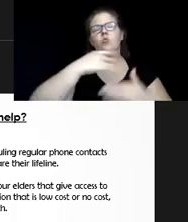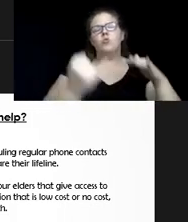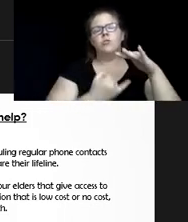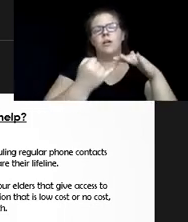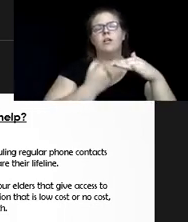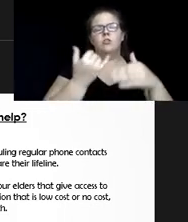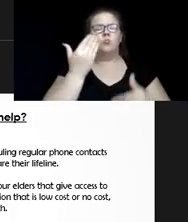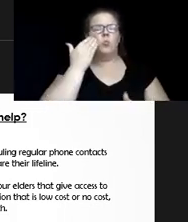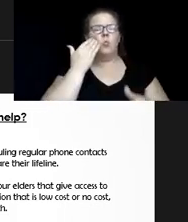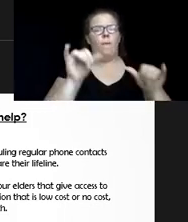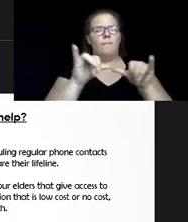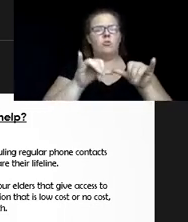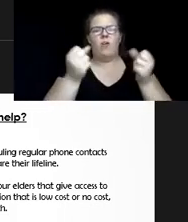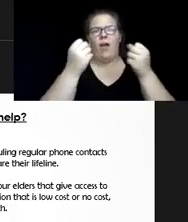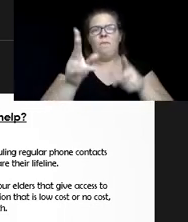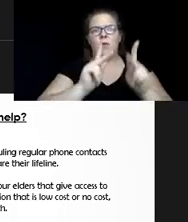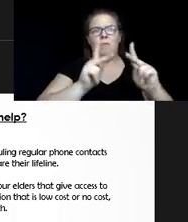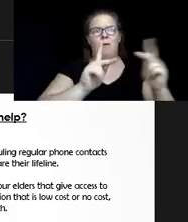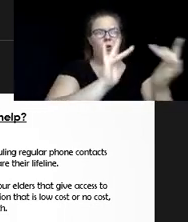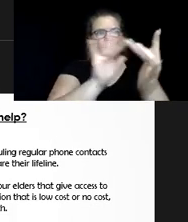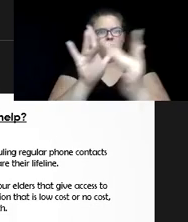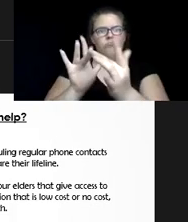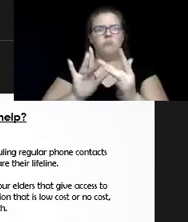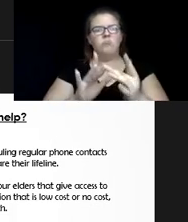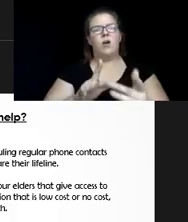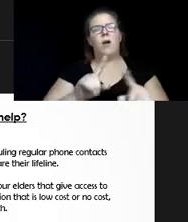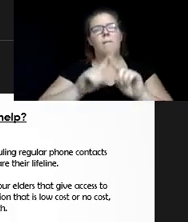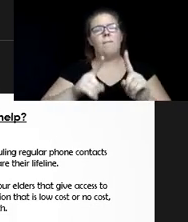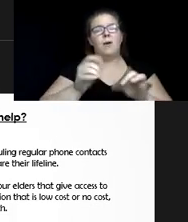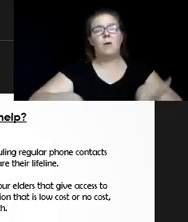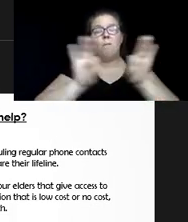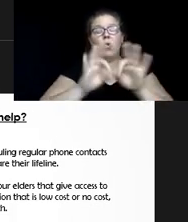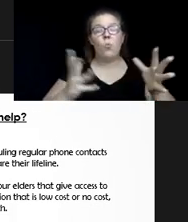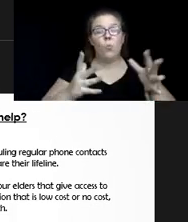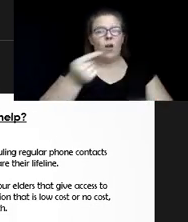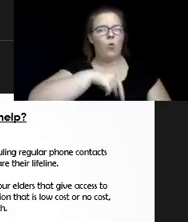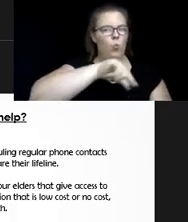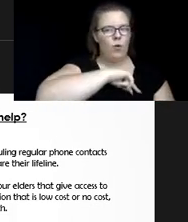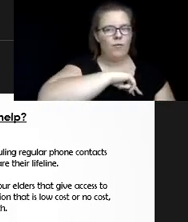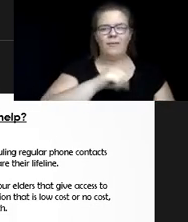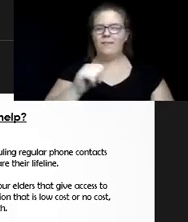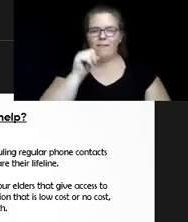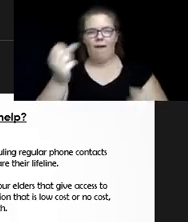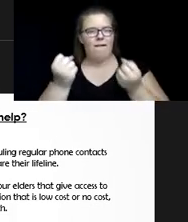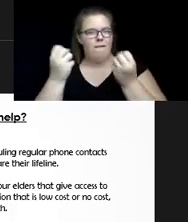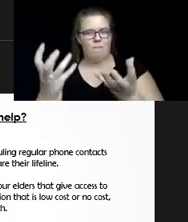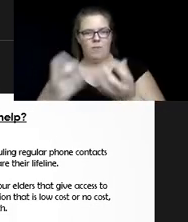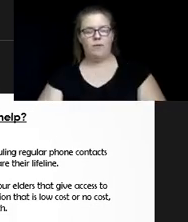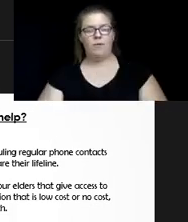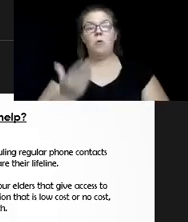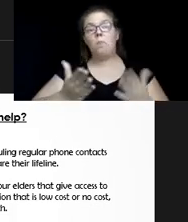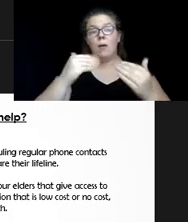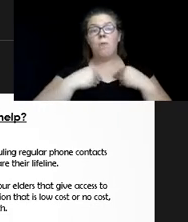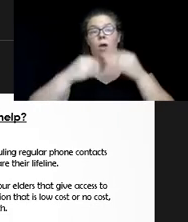of contacts, but it's important to note the quality of the contacts, not the quantity. You might have a lot of social contacts and still